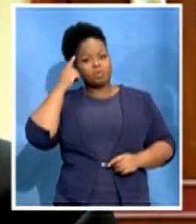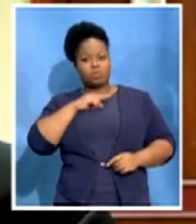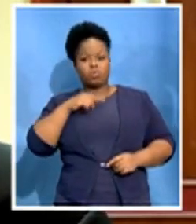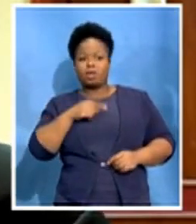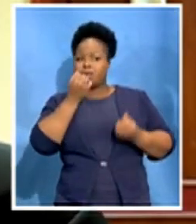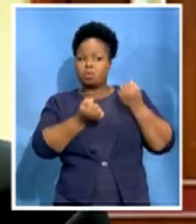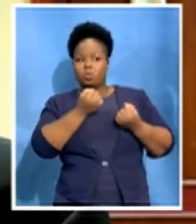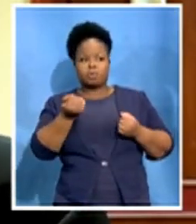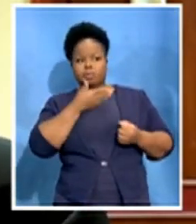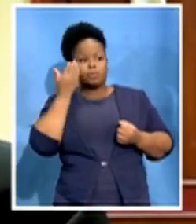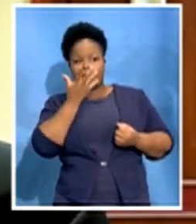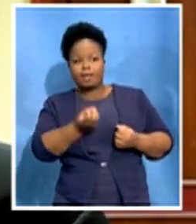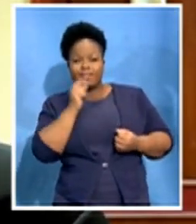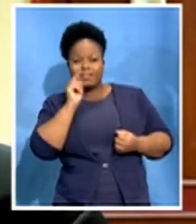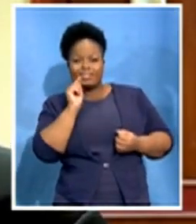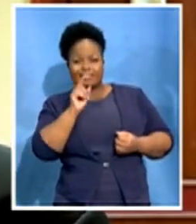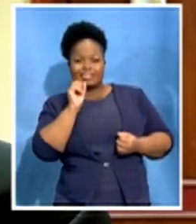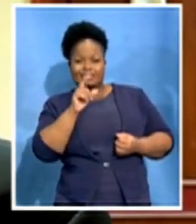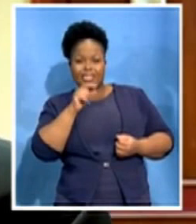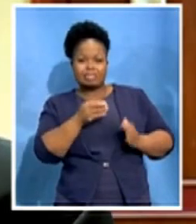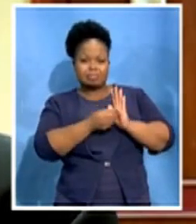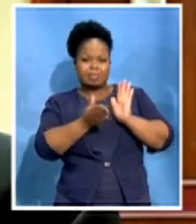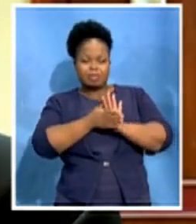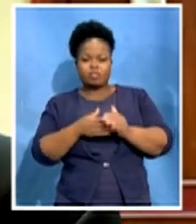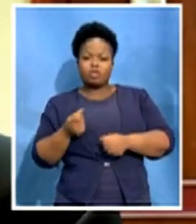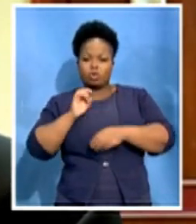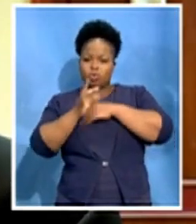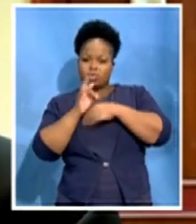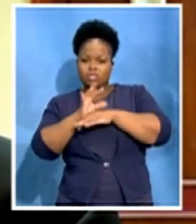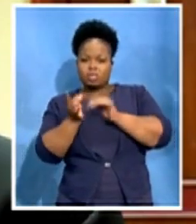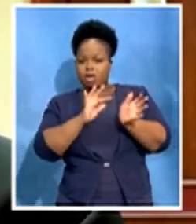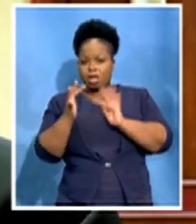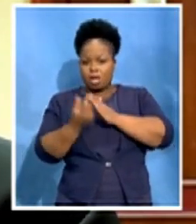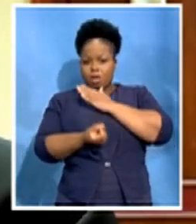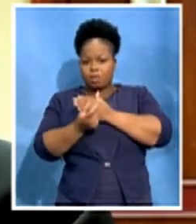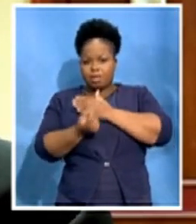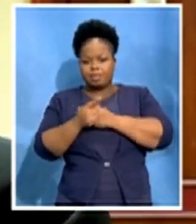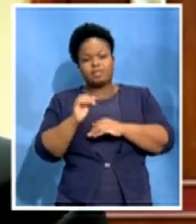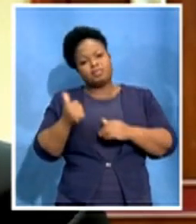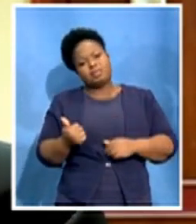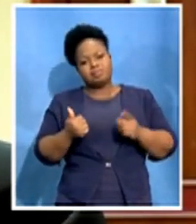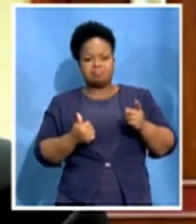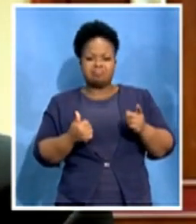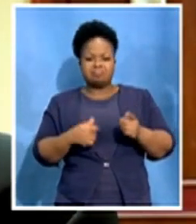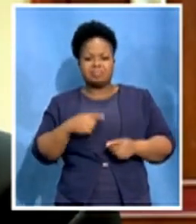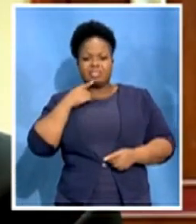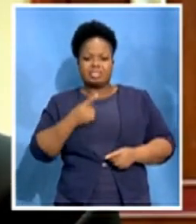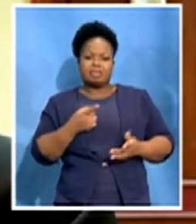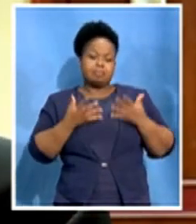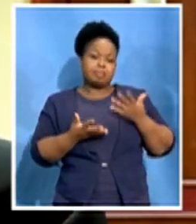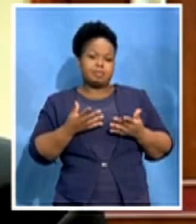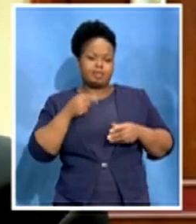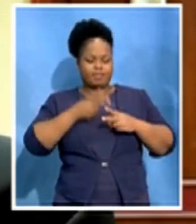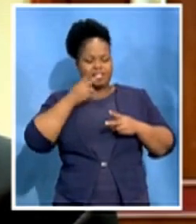record of the consultation process that it came to the finding that it did.